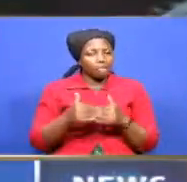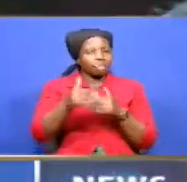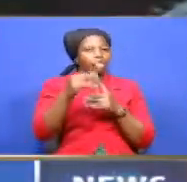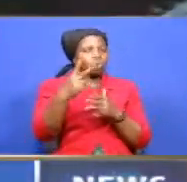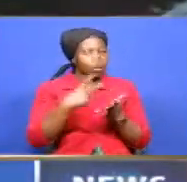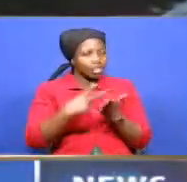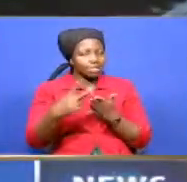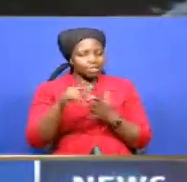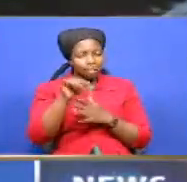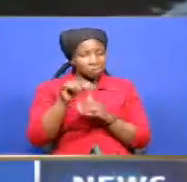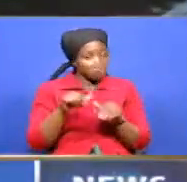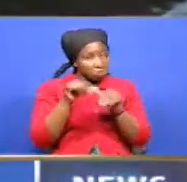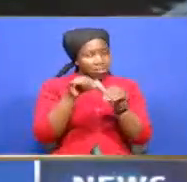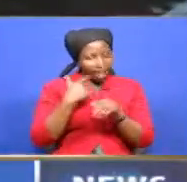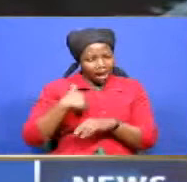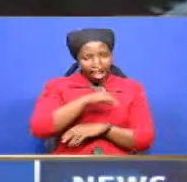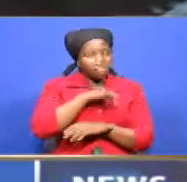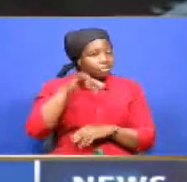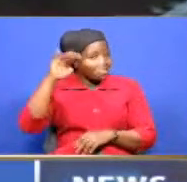sentiment